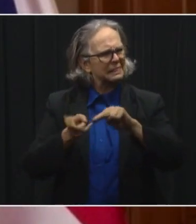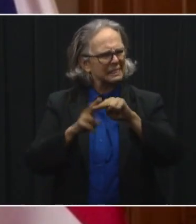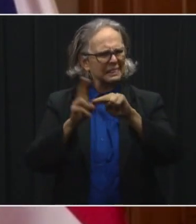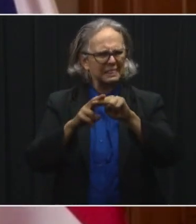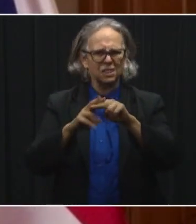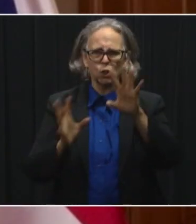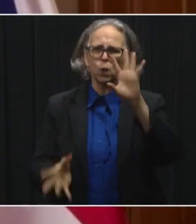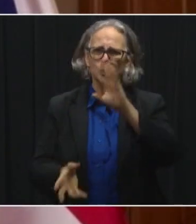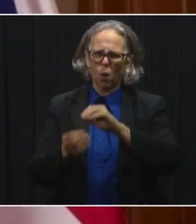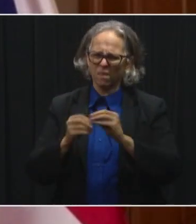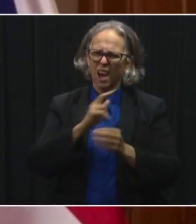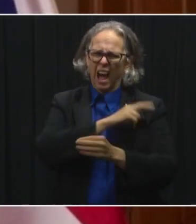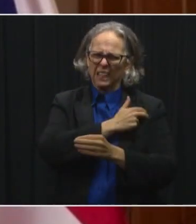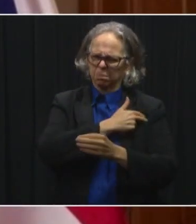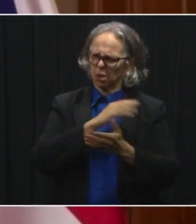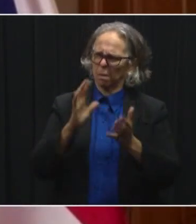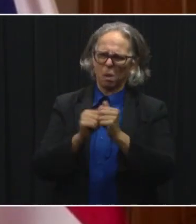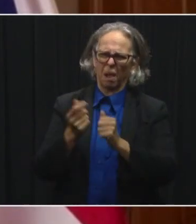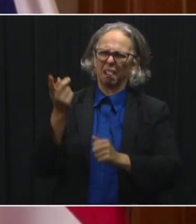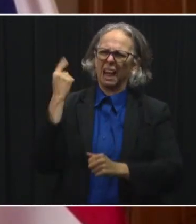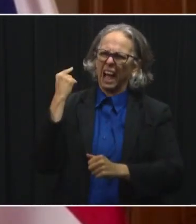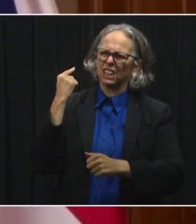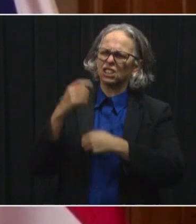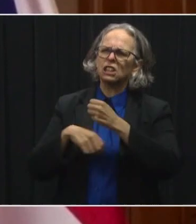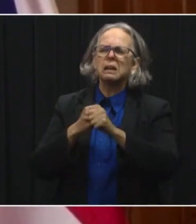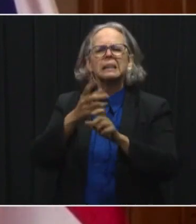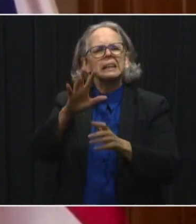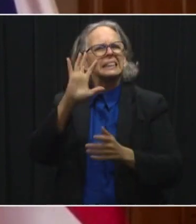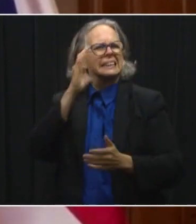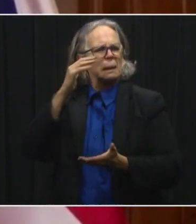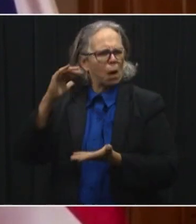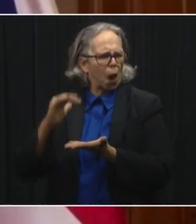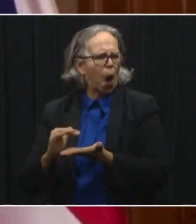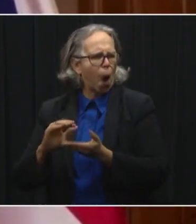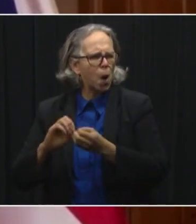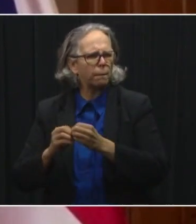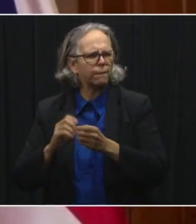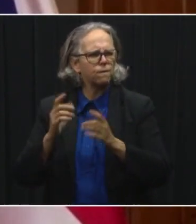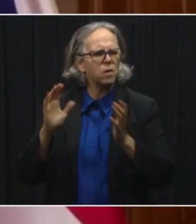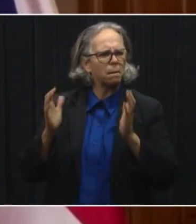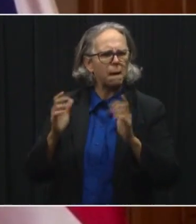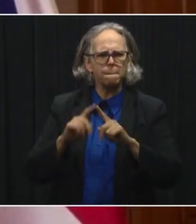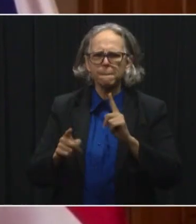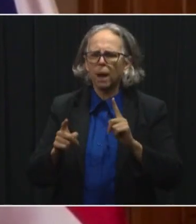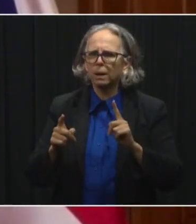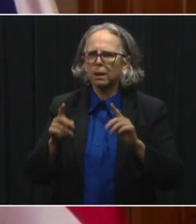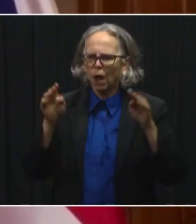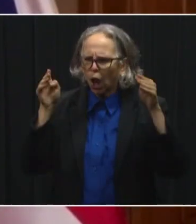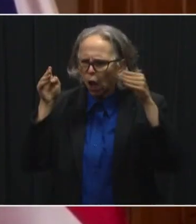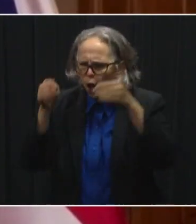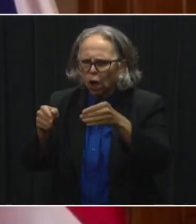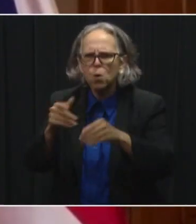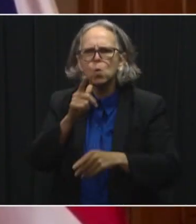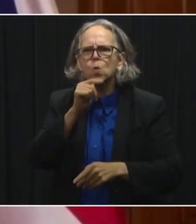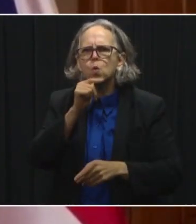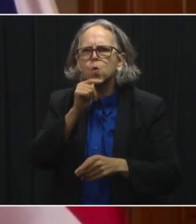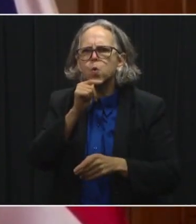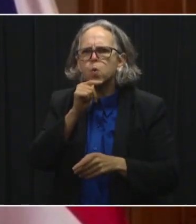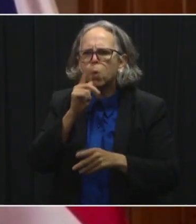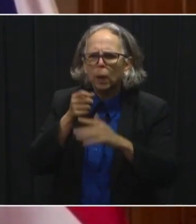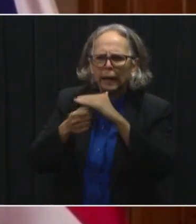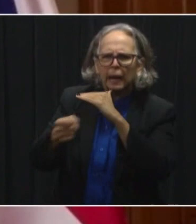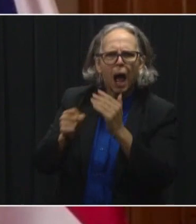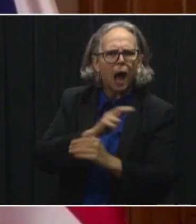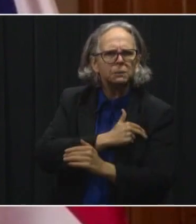the peak of last year's winter surge. The numbers of younger emissions have dramatically dramatically climb. For example,